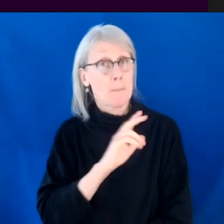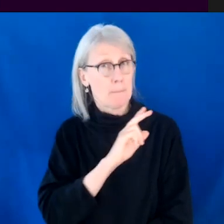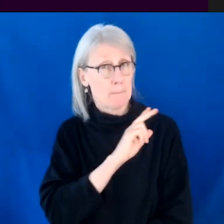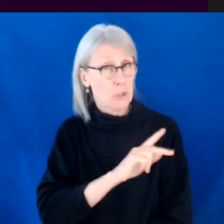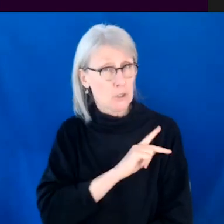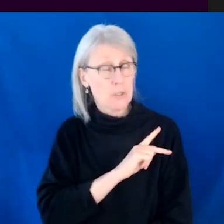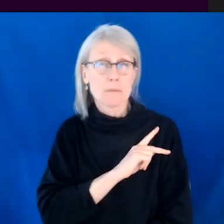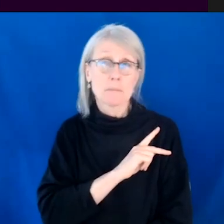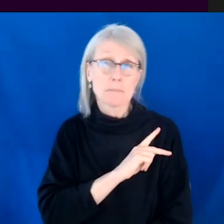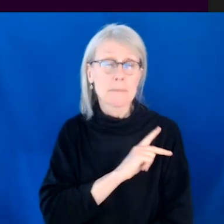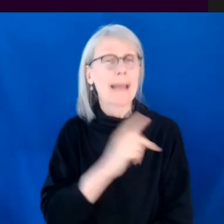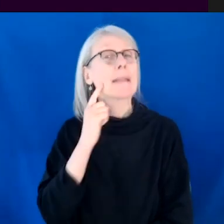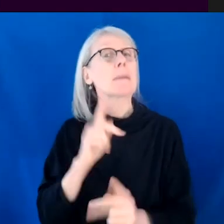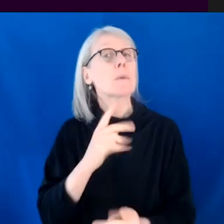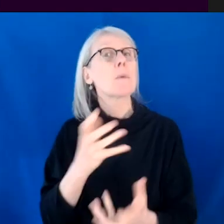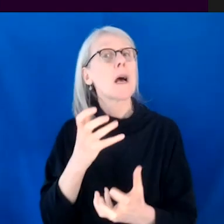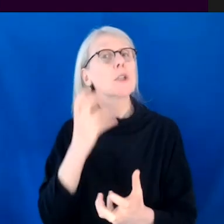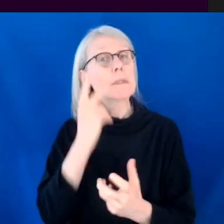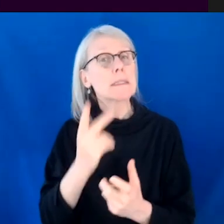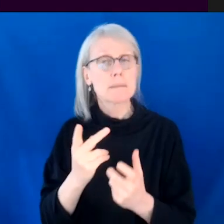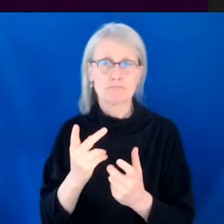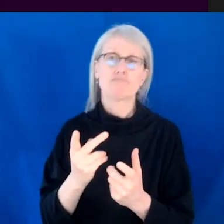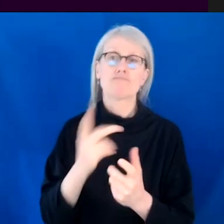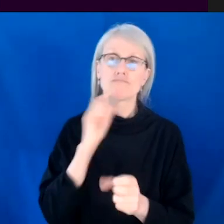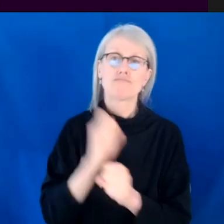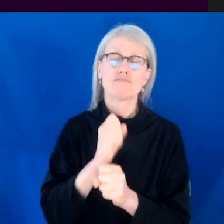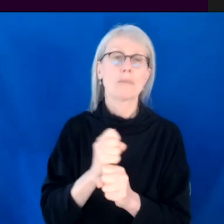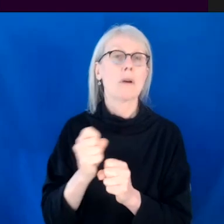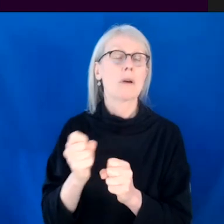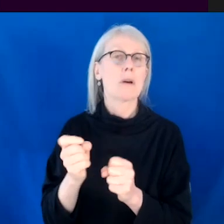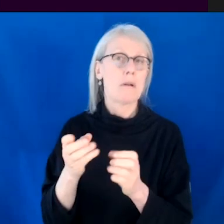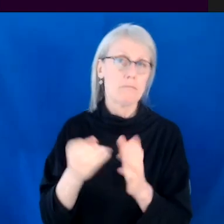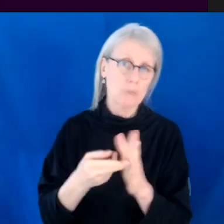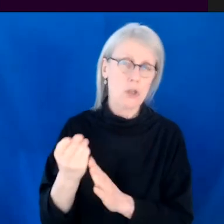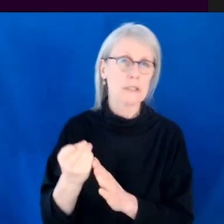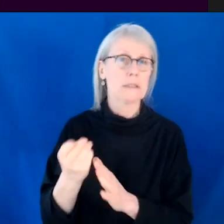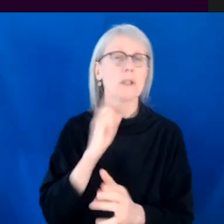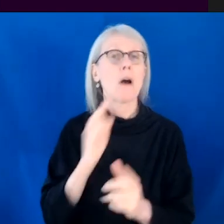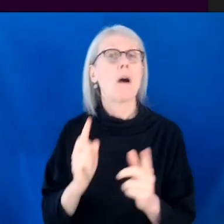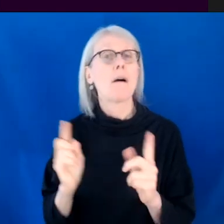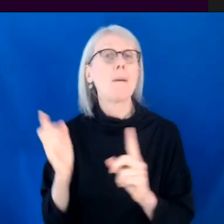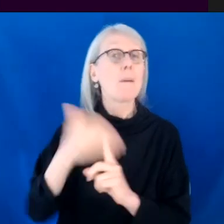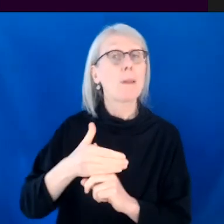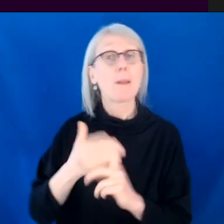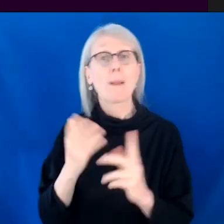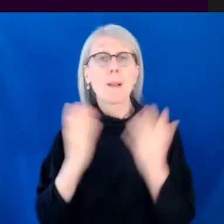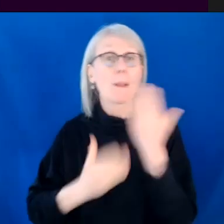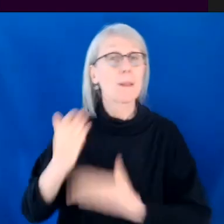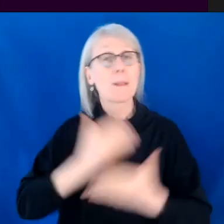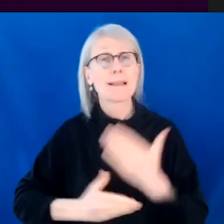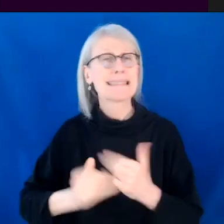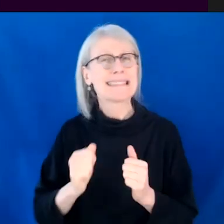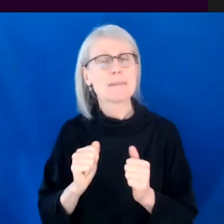are responding to is the authenticity, which so often comes from a personal experience. And so I think people